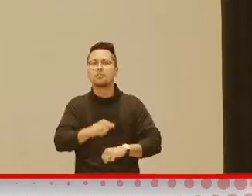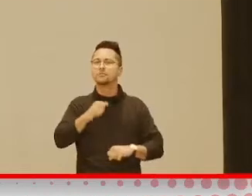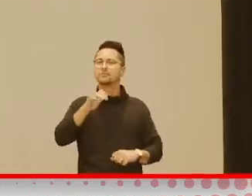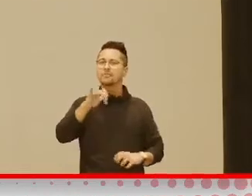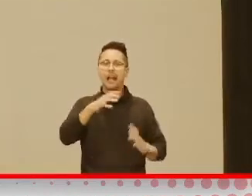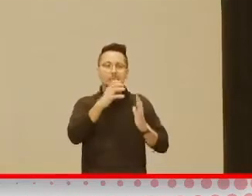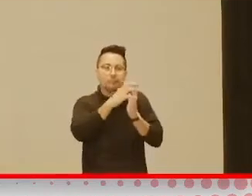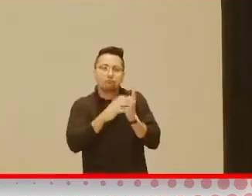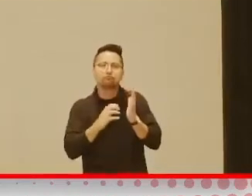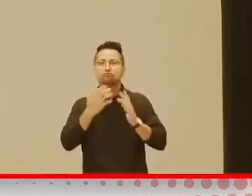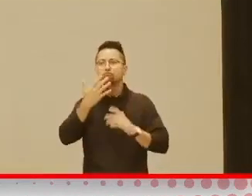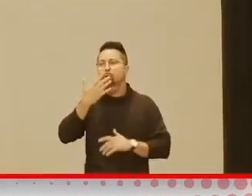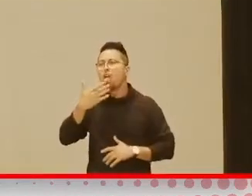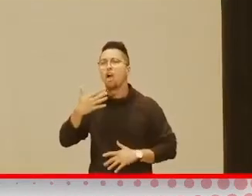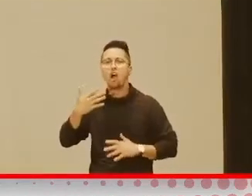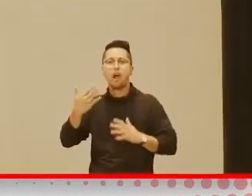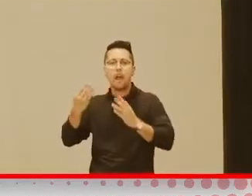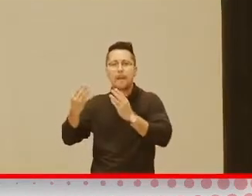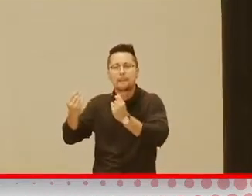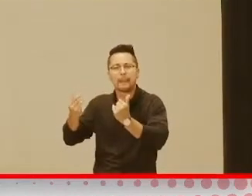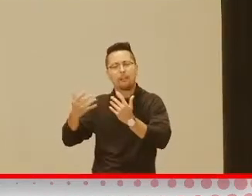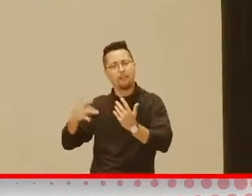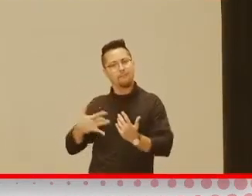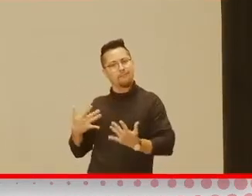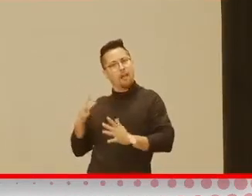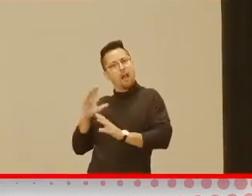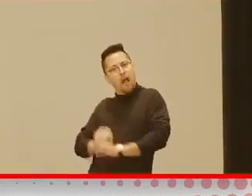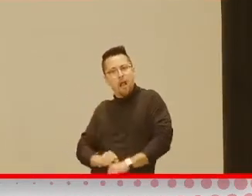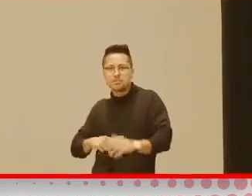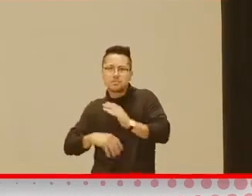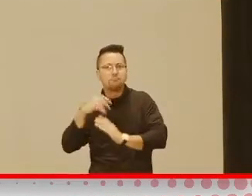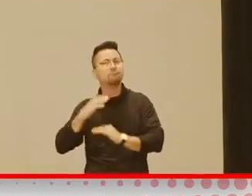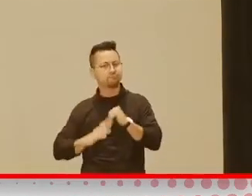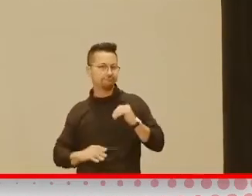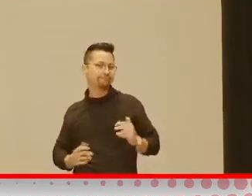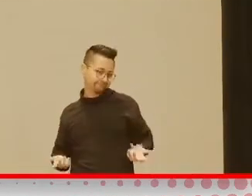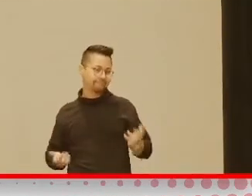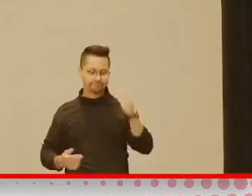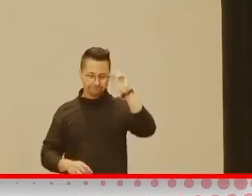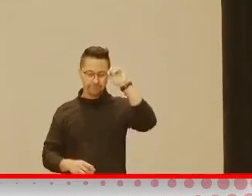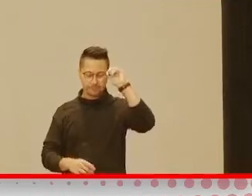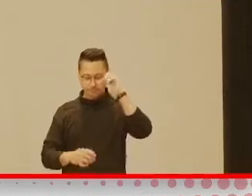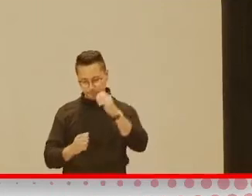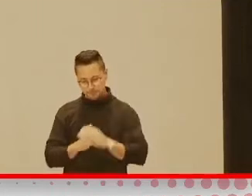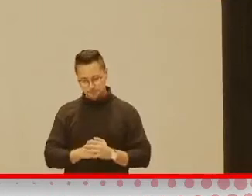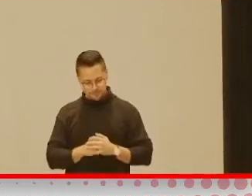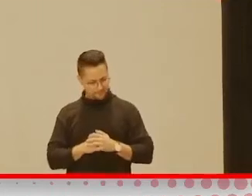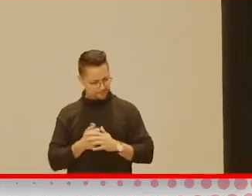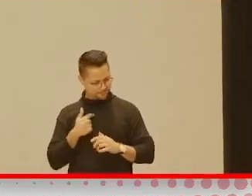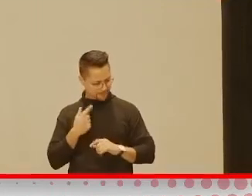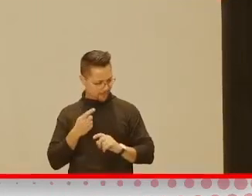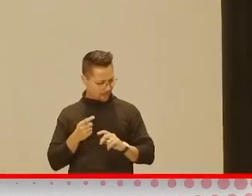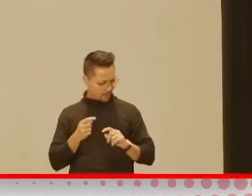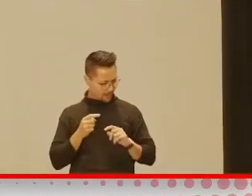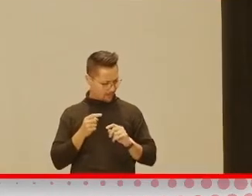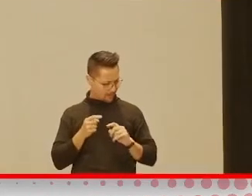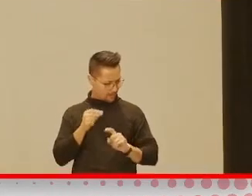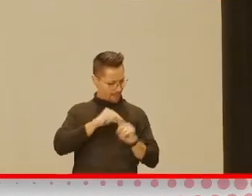with those different tactile things. So, did I go backwards? There we go.